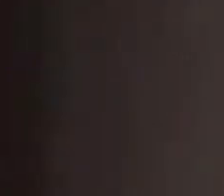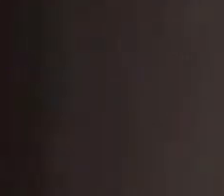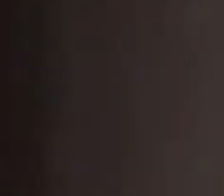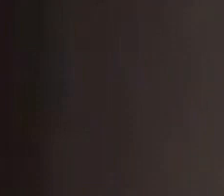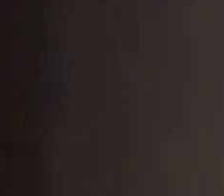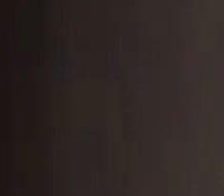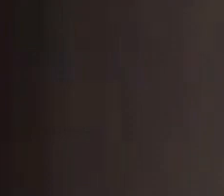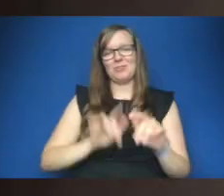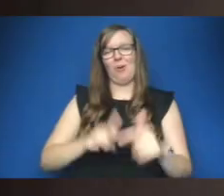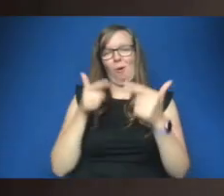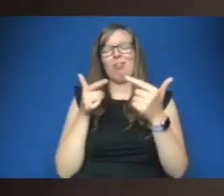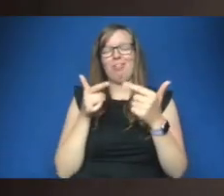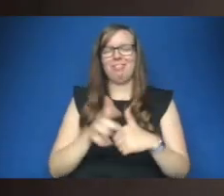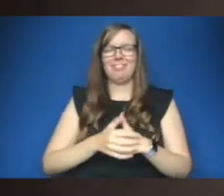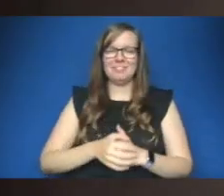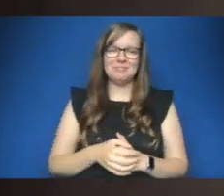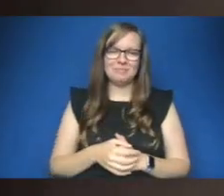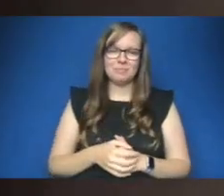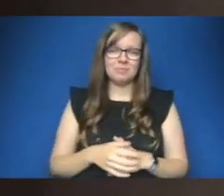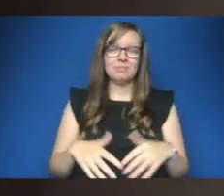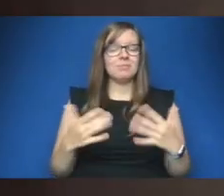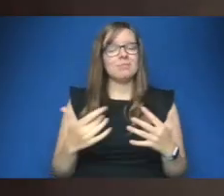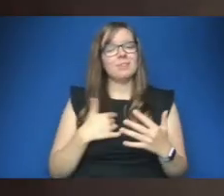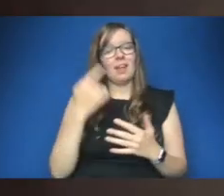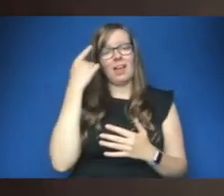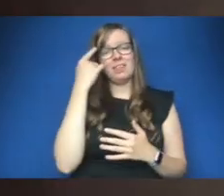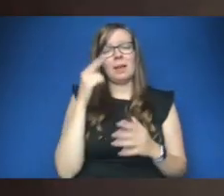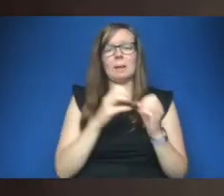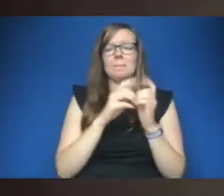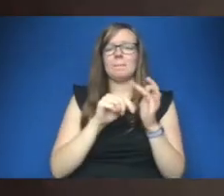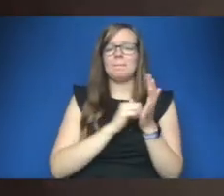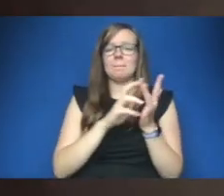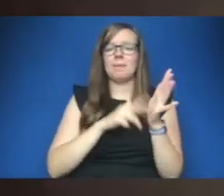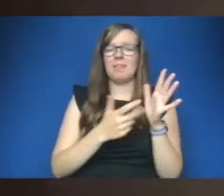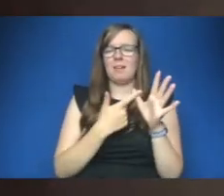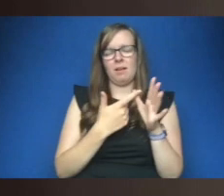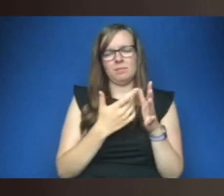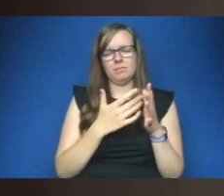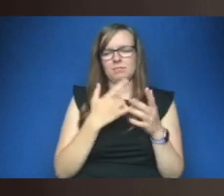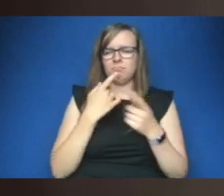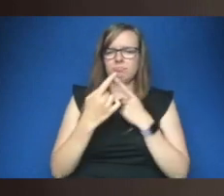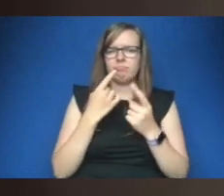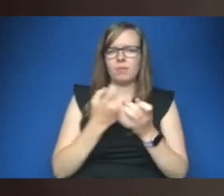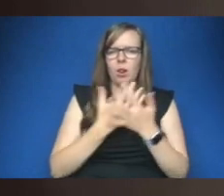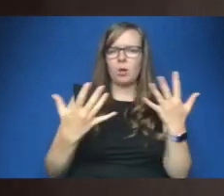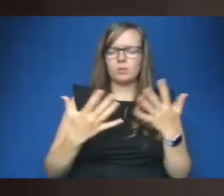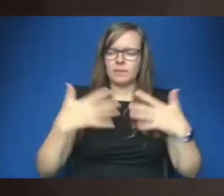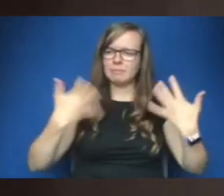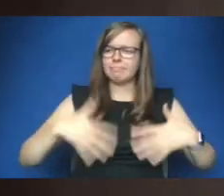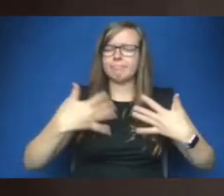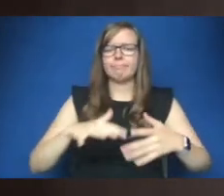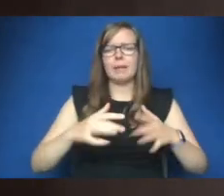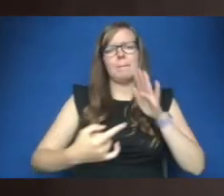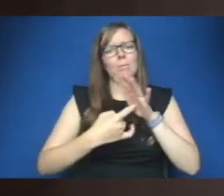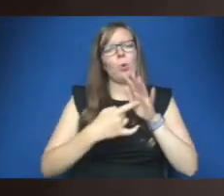yeah i think beniver made loads of really amazing um important points there and both about how